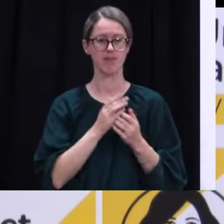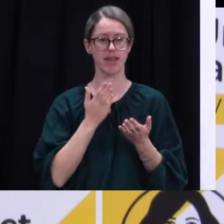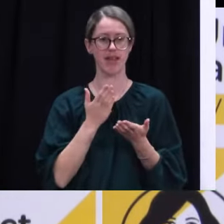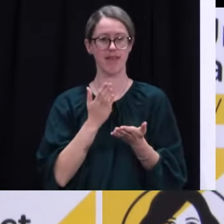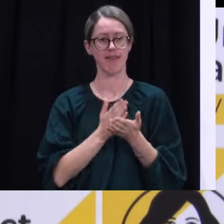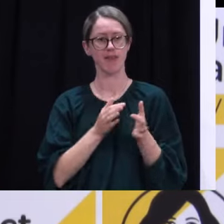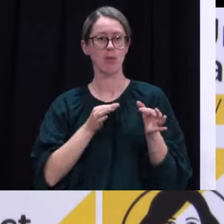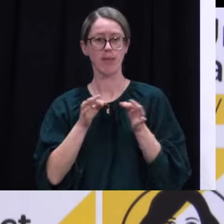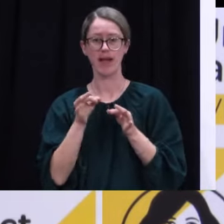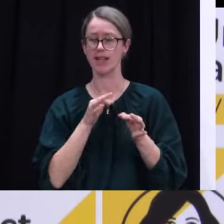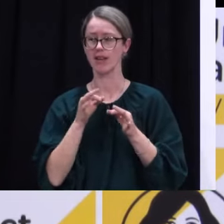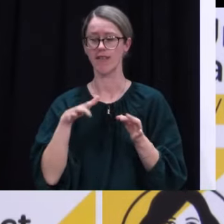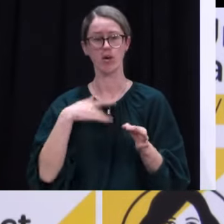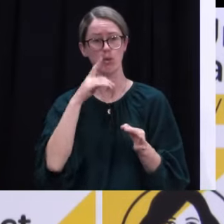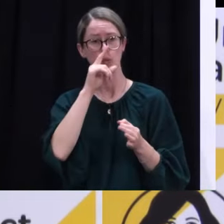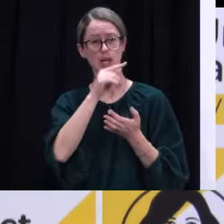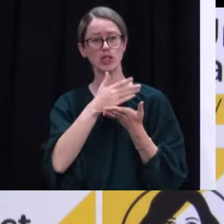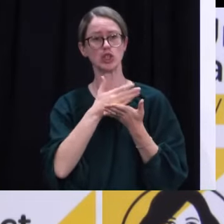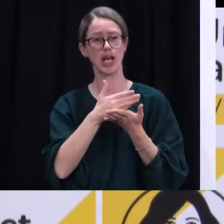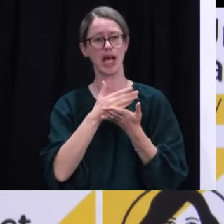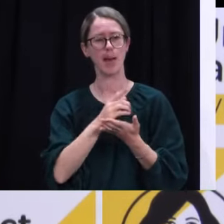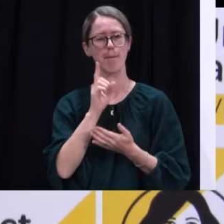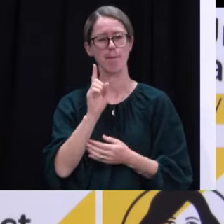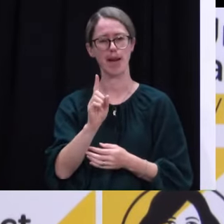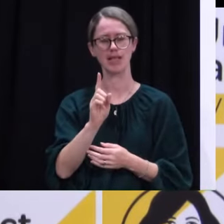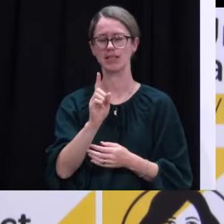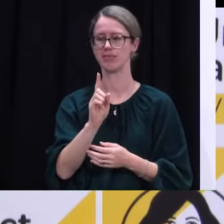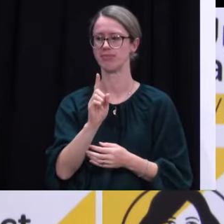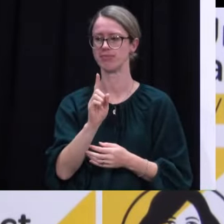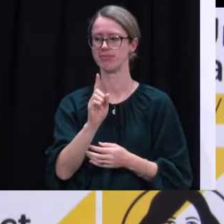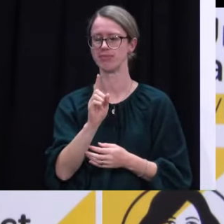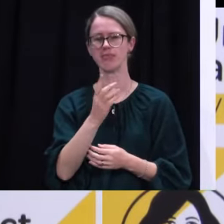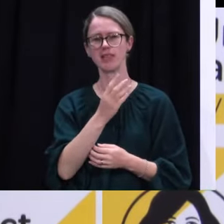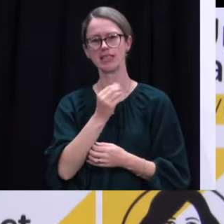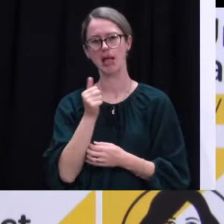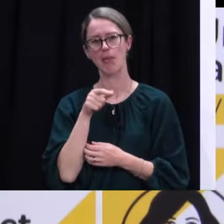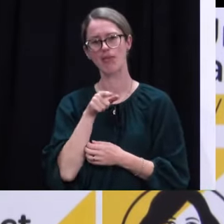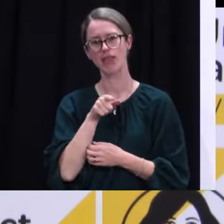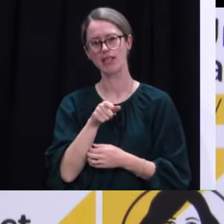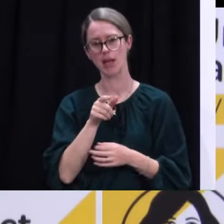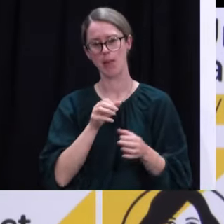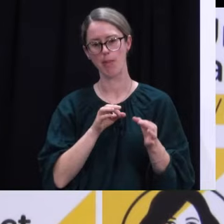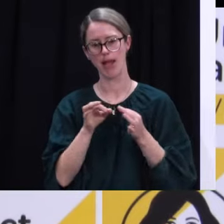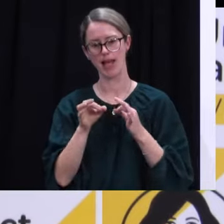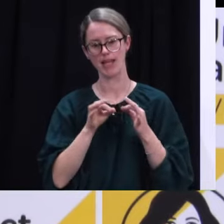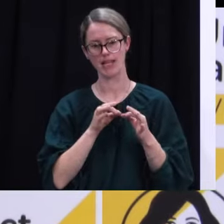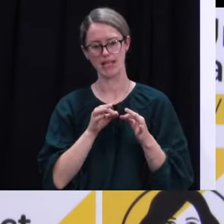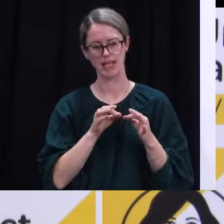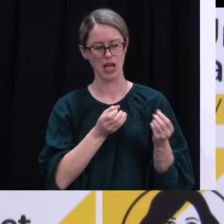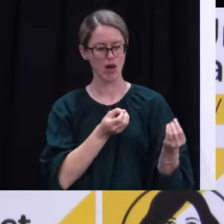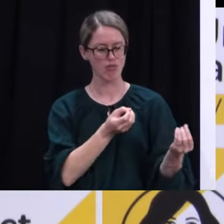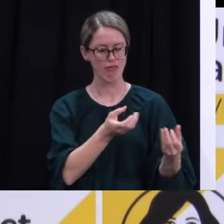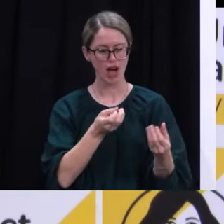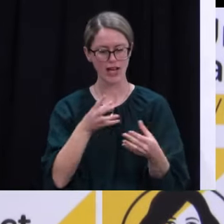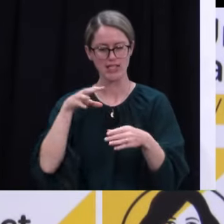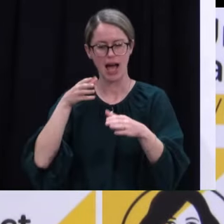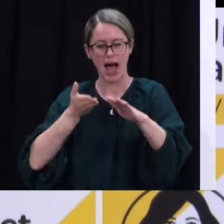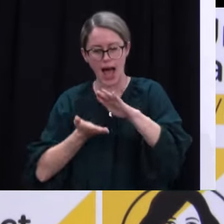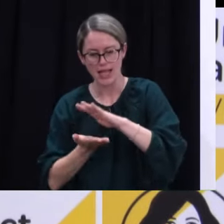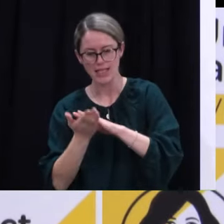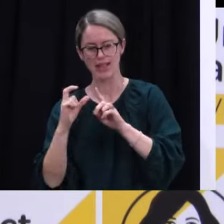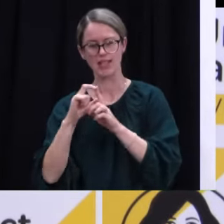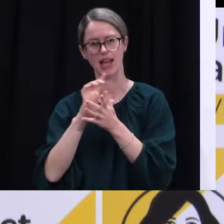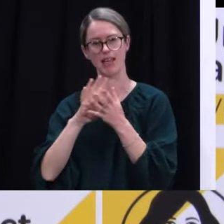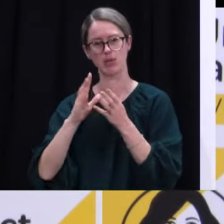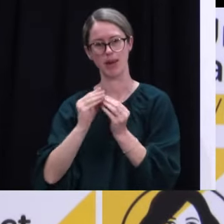I see no reason why we wouldn't share some of that detail, but what I would say is that some of this is actually being delivered by providers within DHBs on the